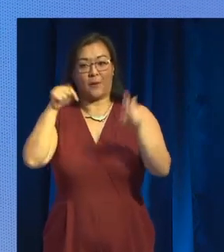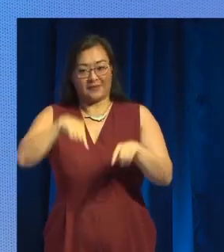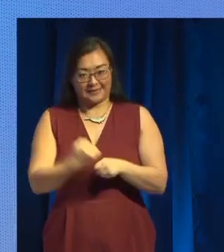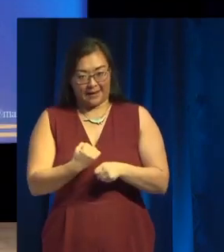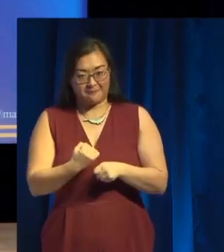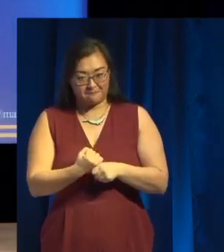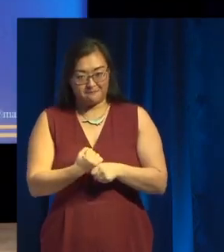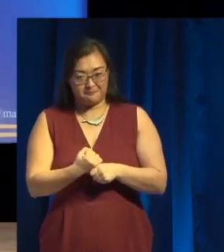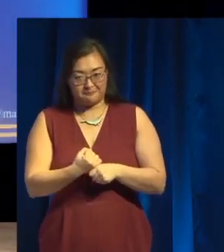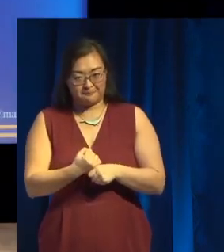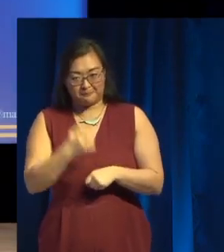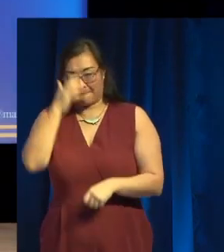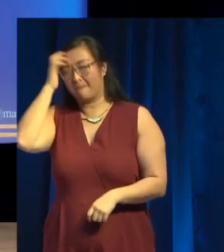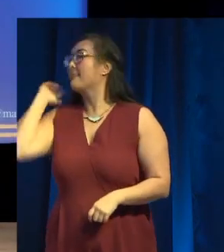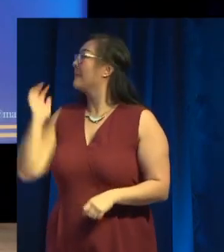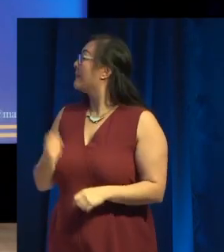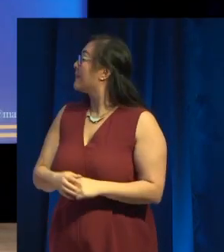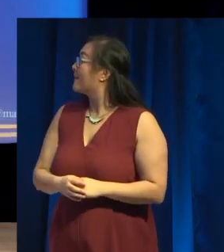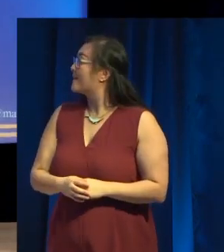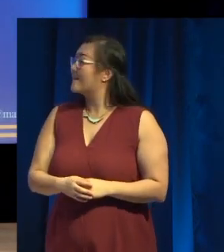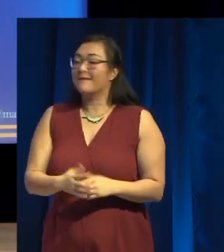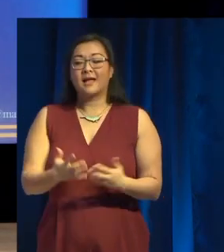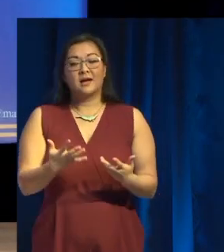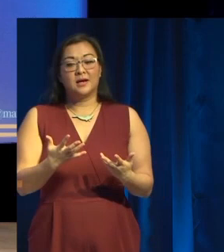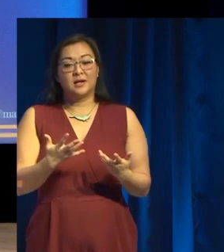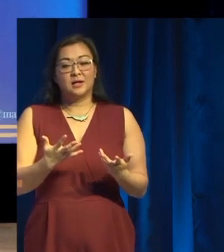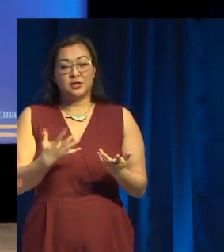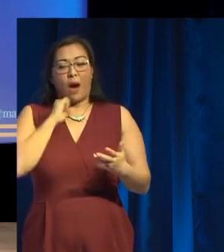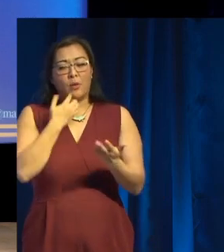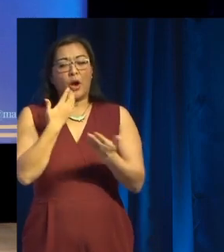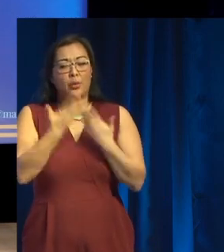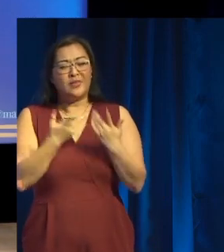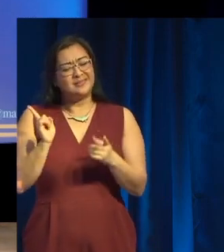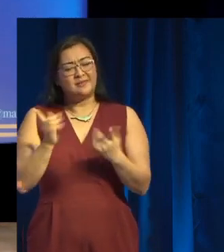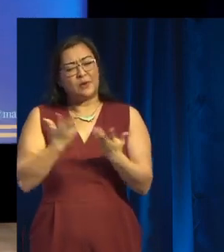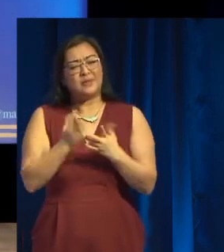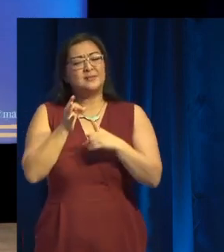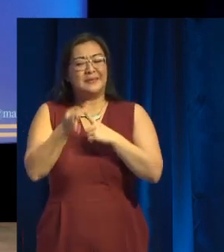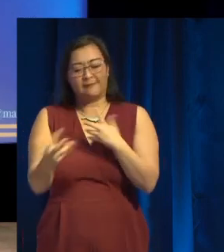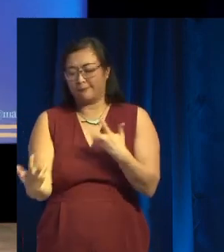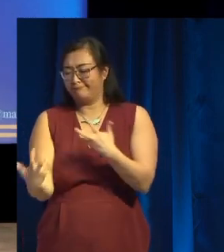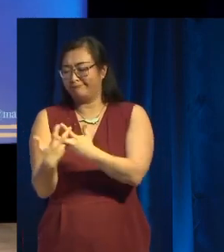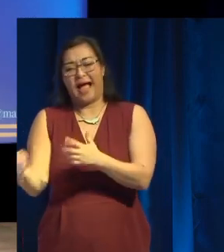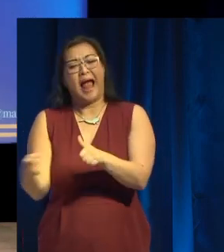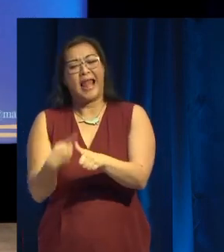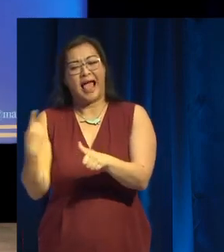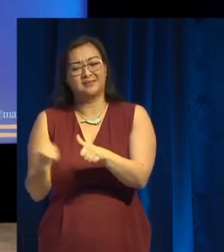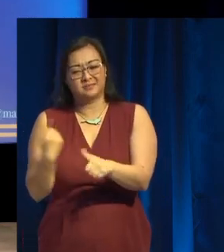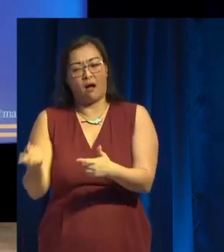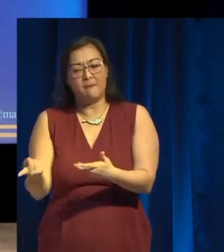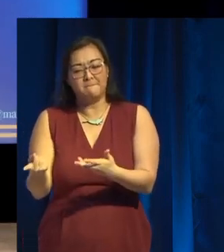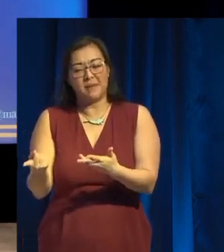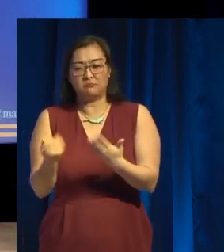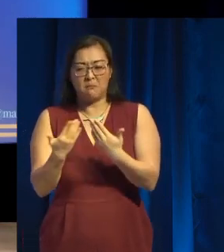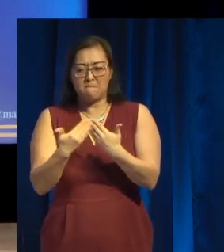working with voice. The way I'm going go through this is a very specific Alexa type of thing, but it's probably true in most voice systems.